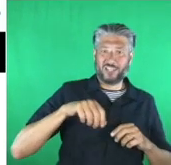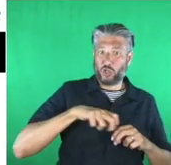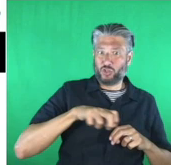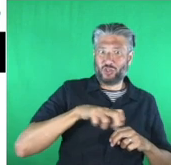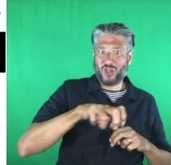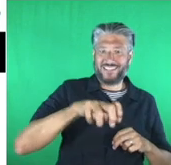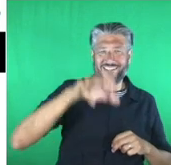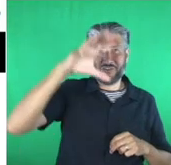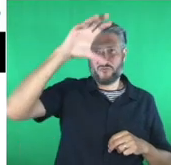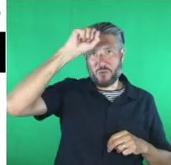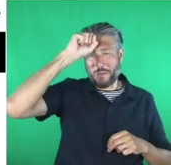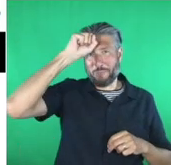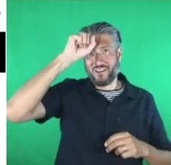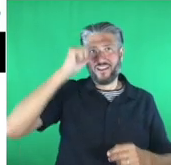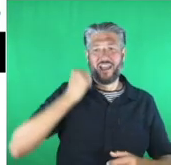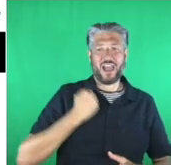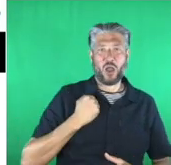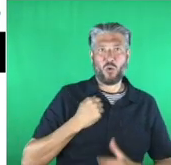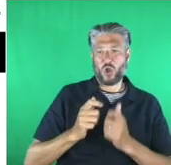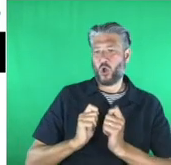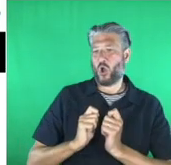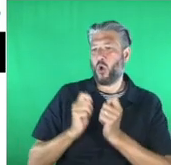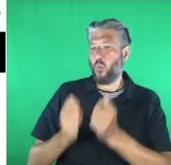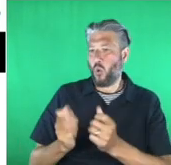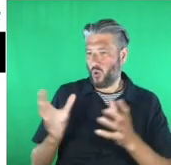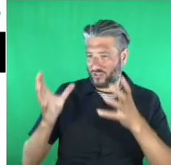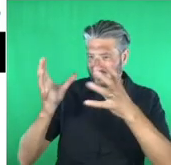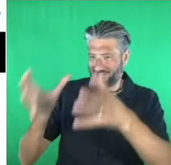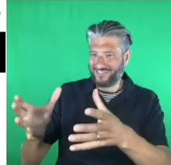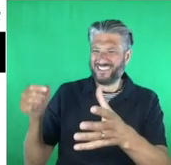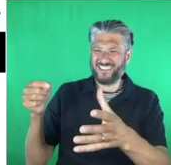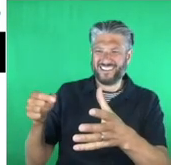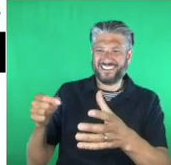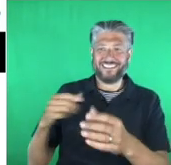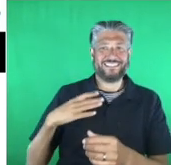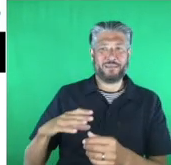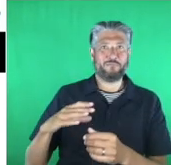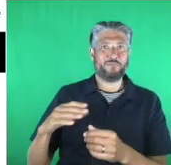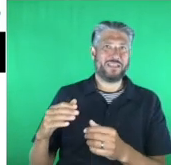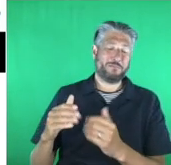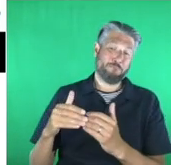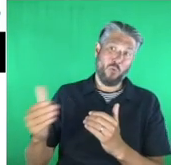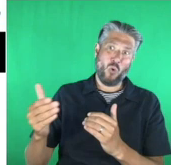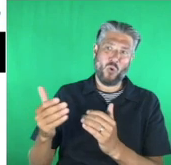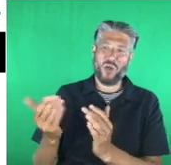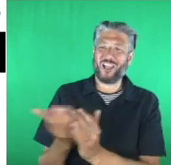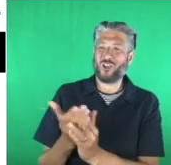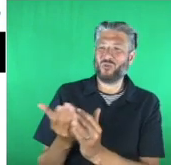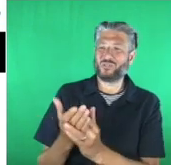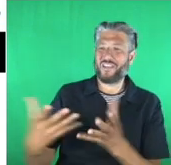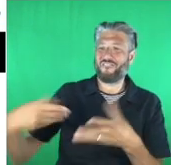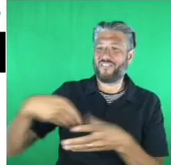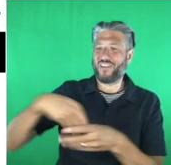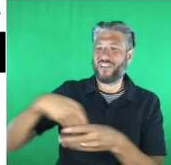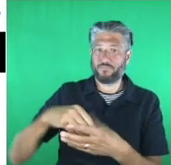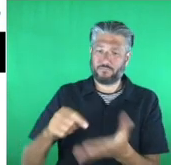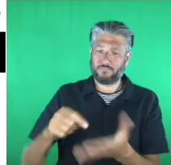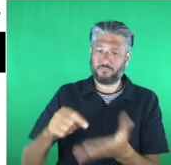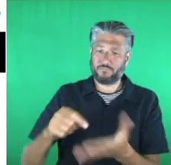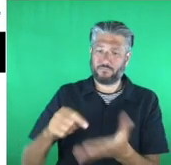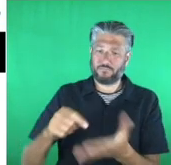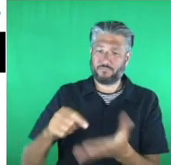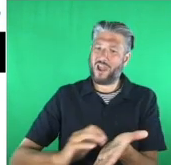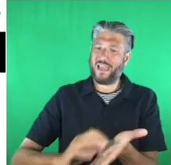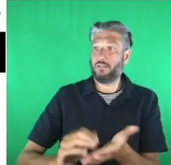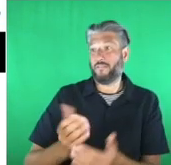awards more inclusive by providing Braille for you and